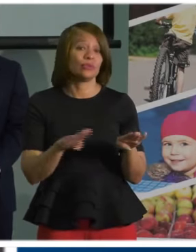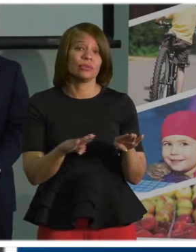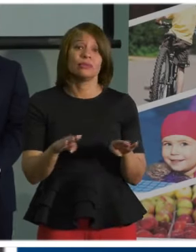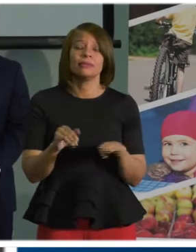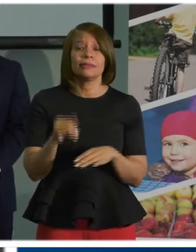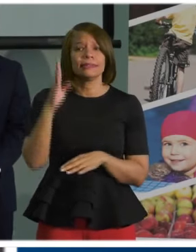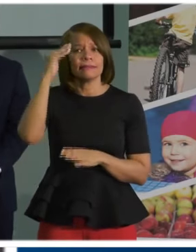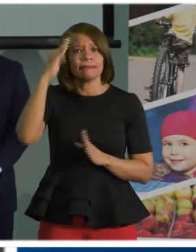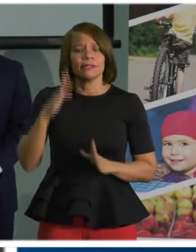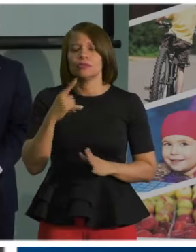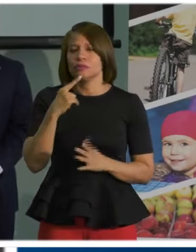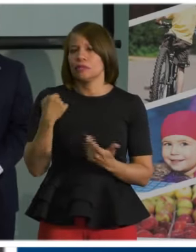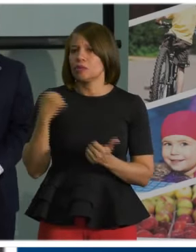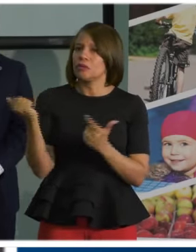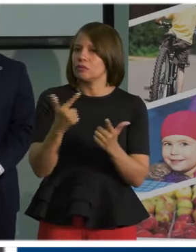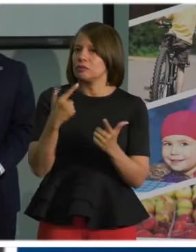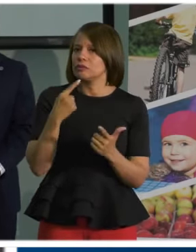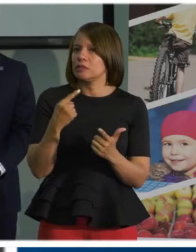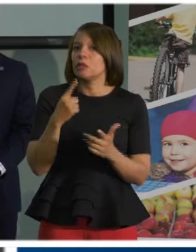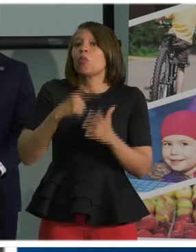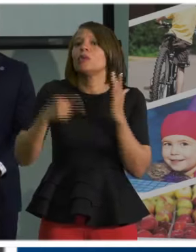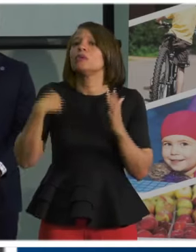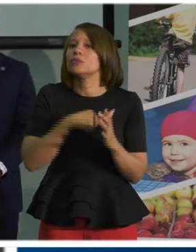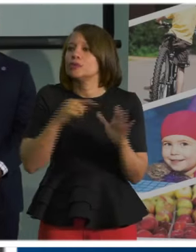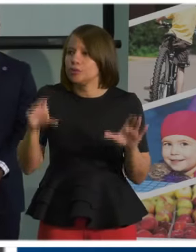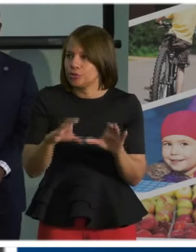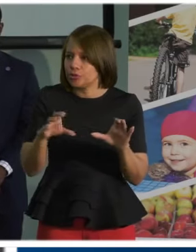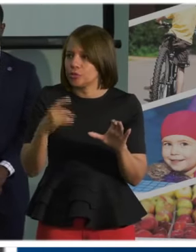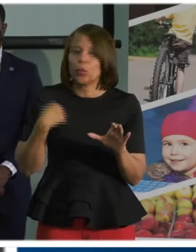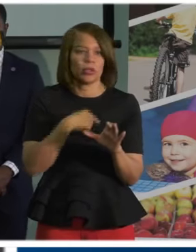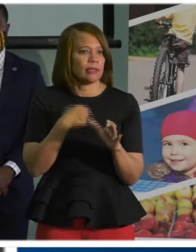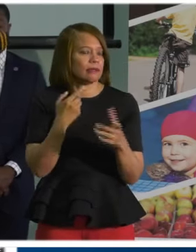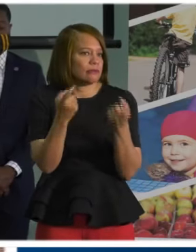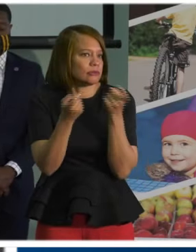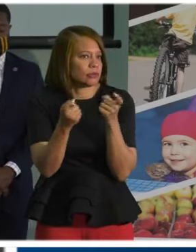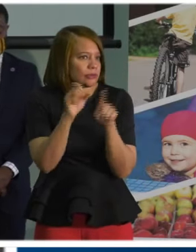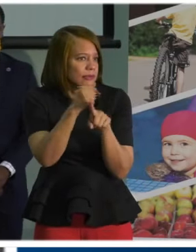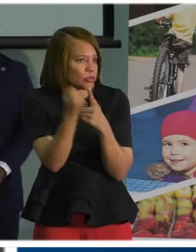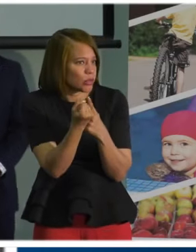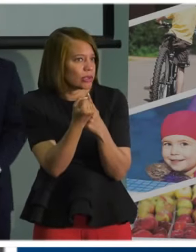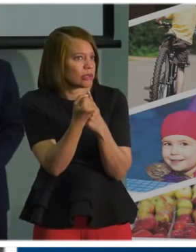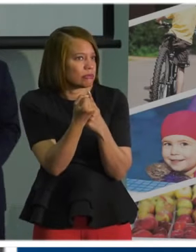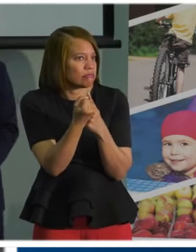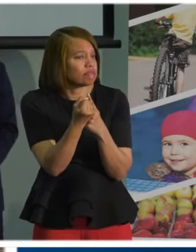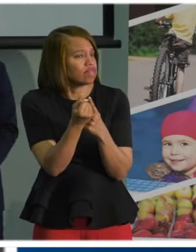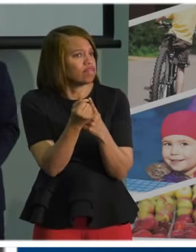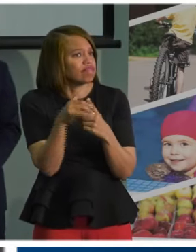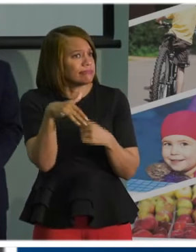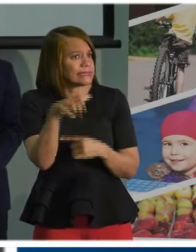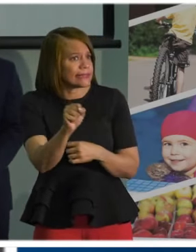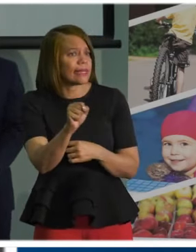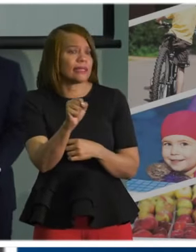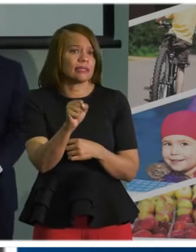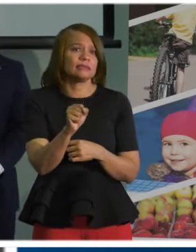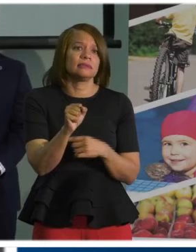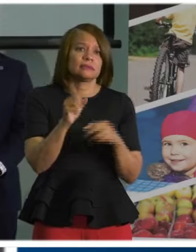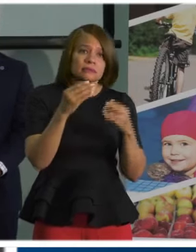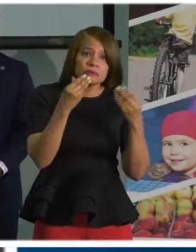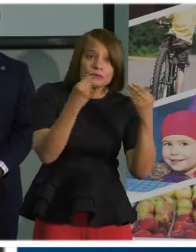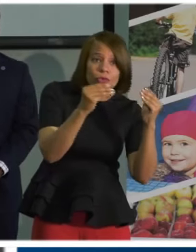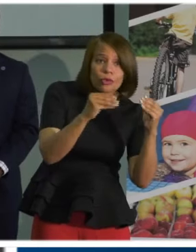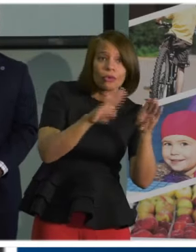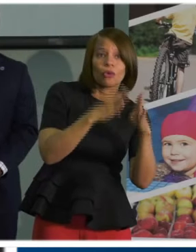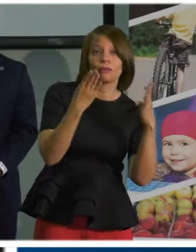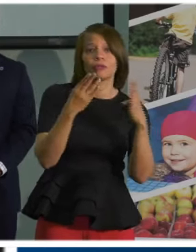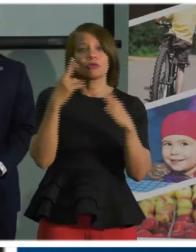mayor said, and as we all said, it's about what we do. We have control over the situation. So yes, you know, retail is open, restaurants